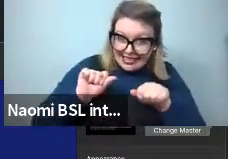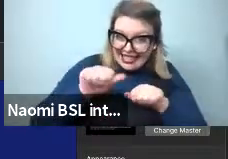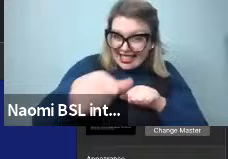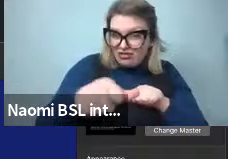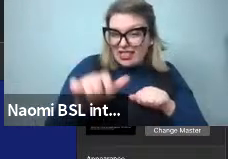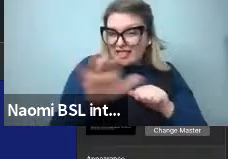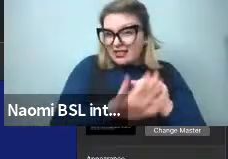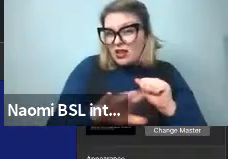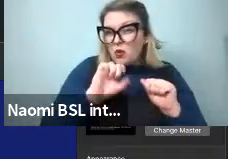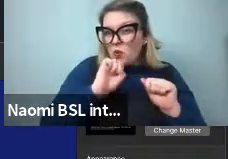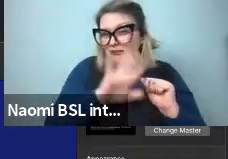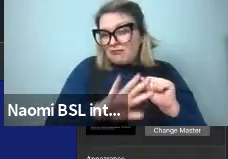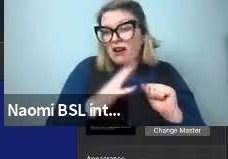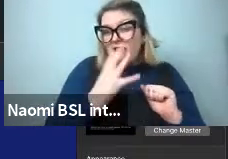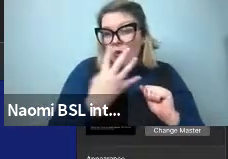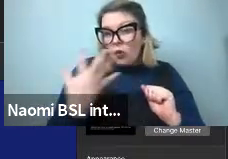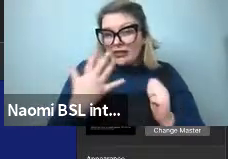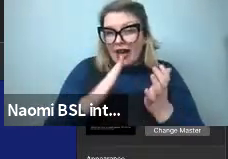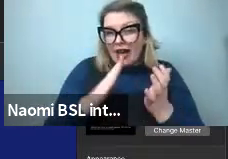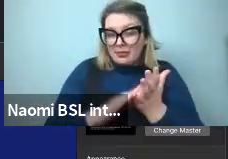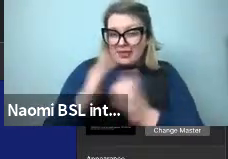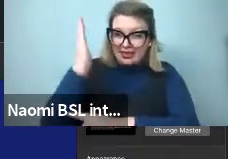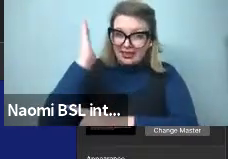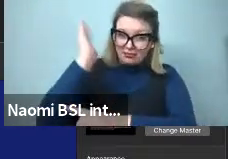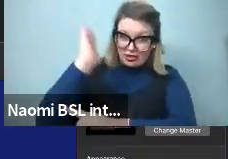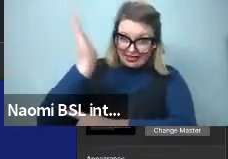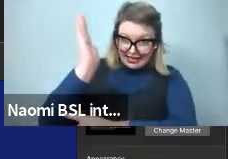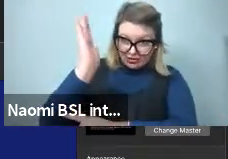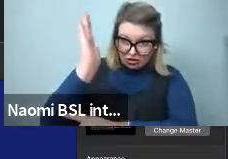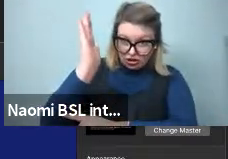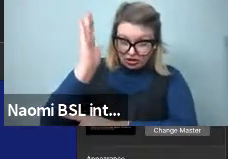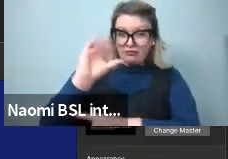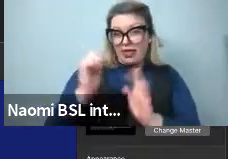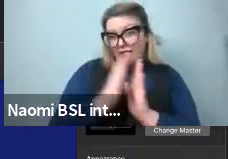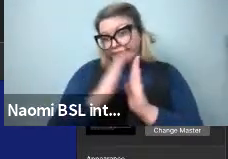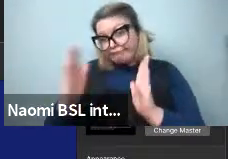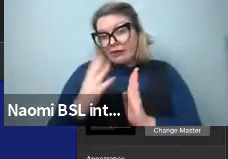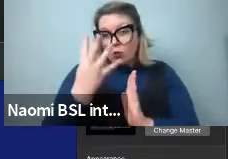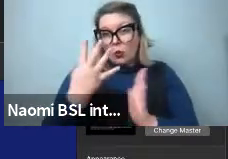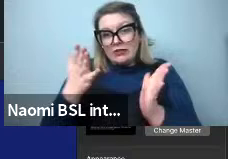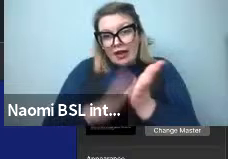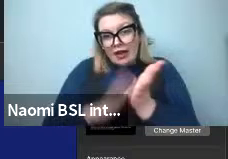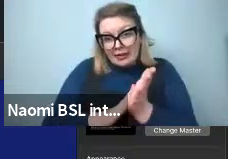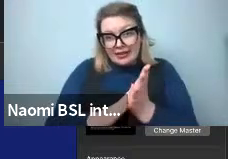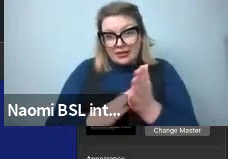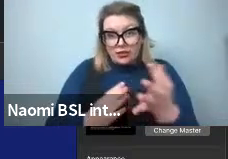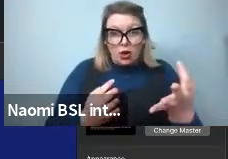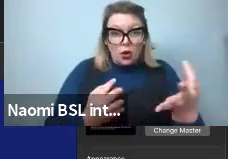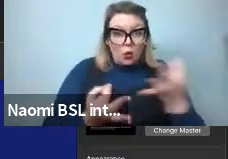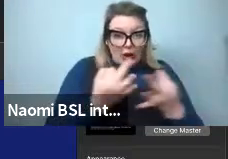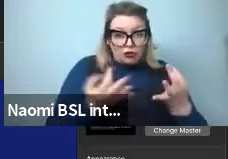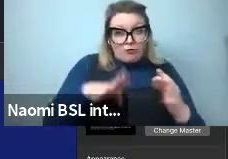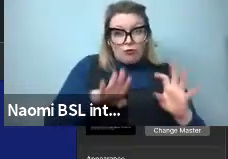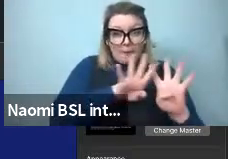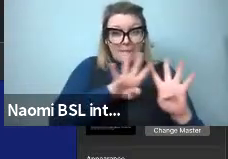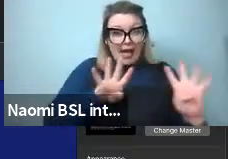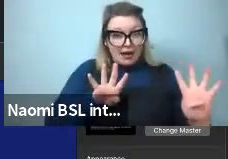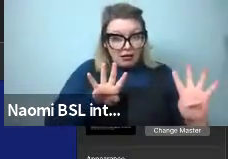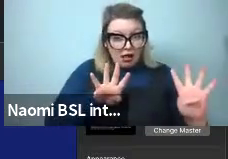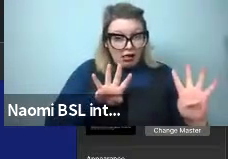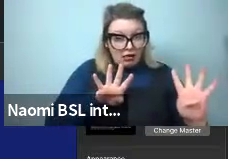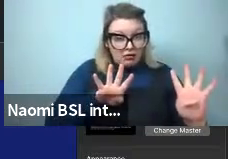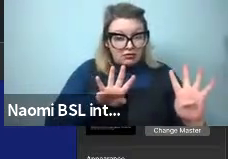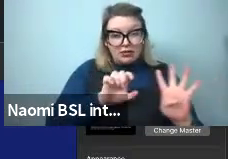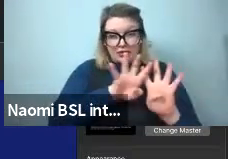45 minutes. So we're going to have a 45-minute talk today from Ted, and then they'll be followed up by 45 minutes or so of questions from our panel. And that's going to